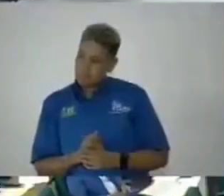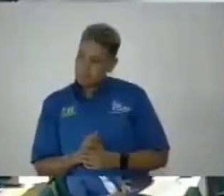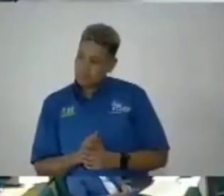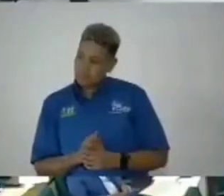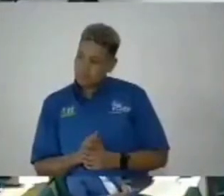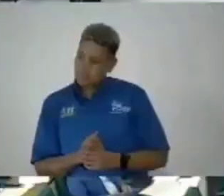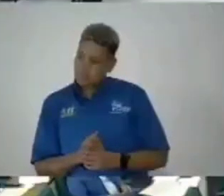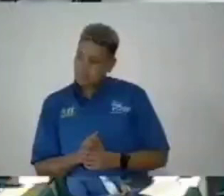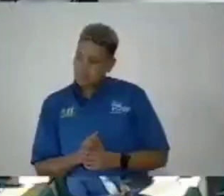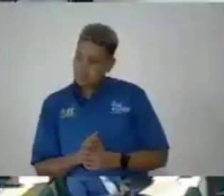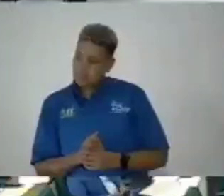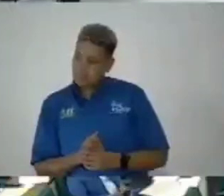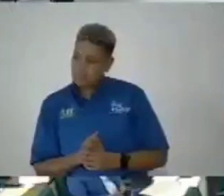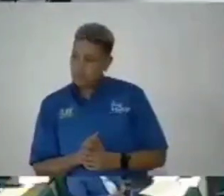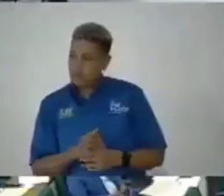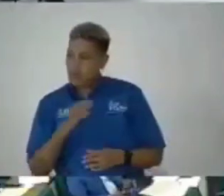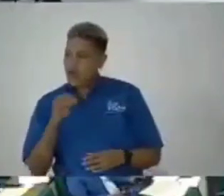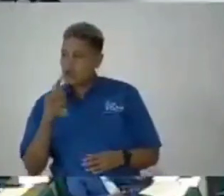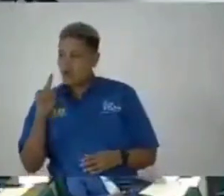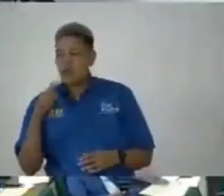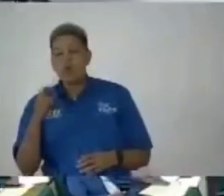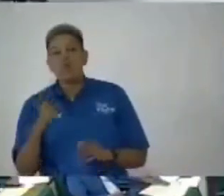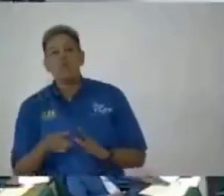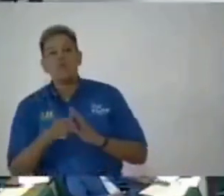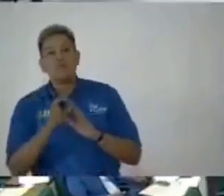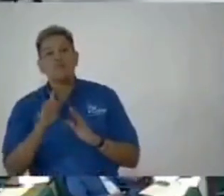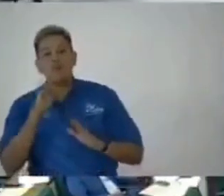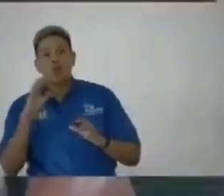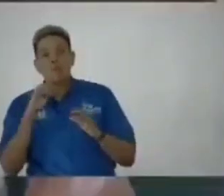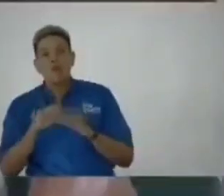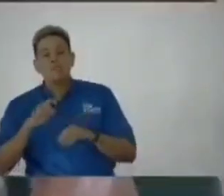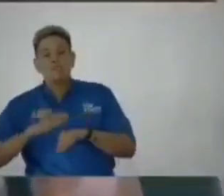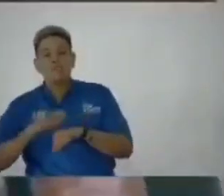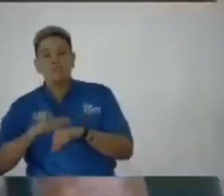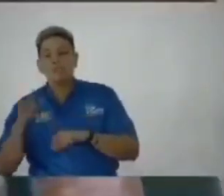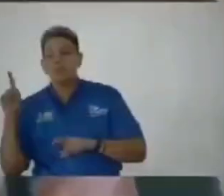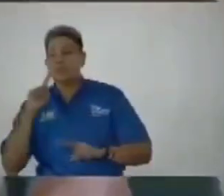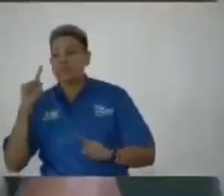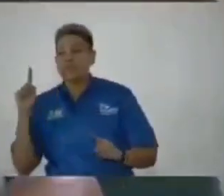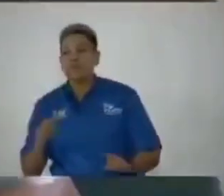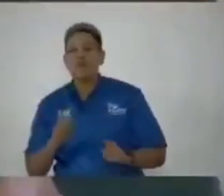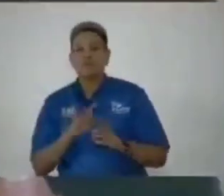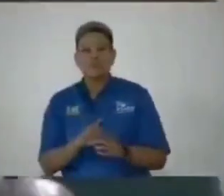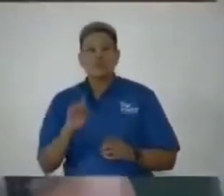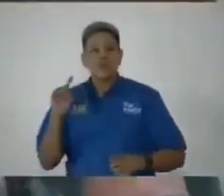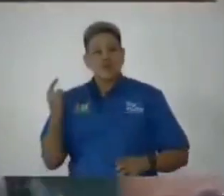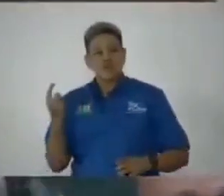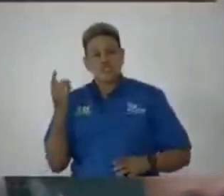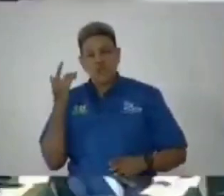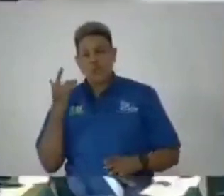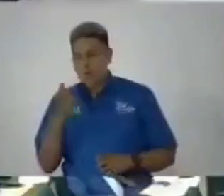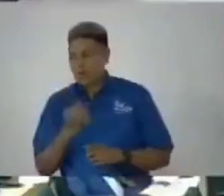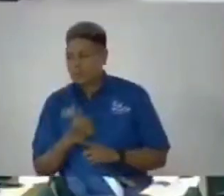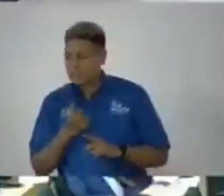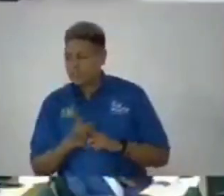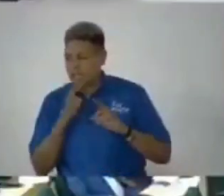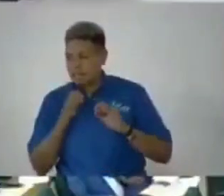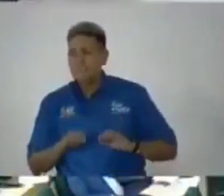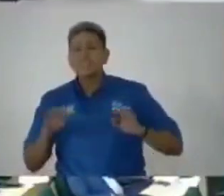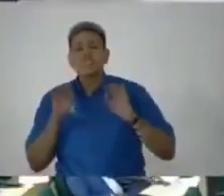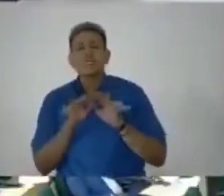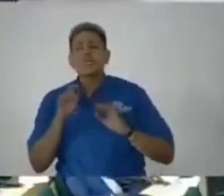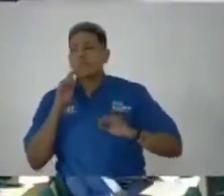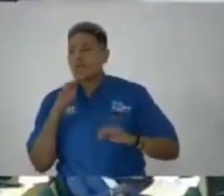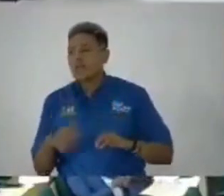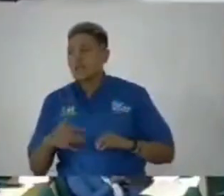and only review a part of the period it reported on originally significantly madam